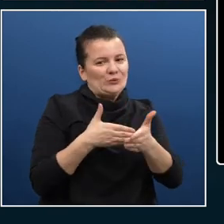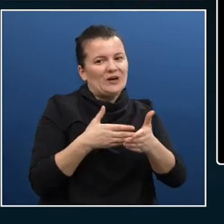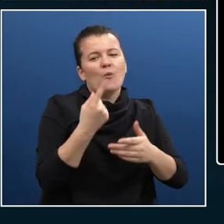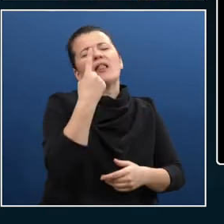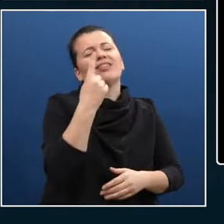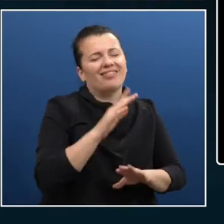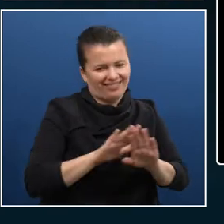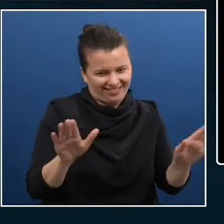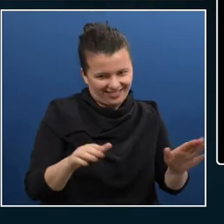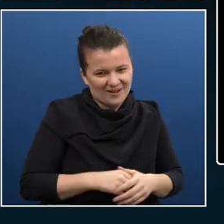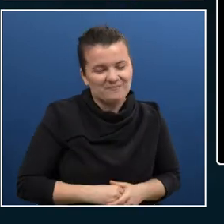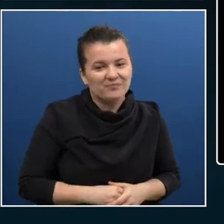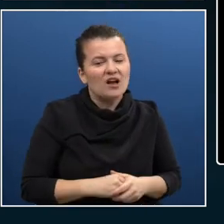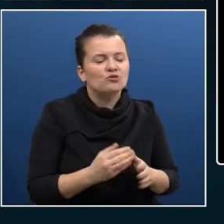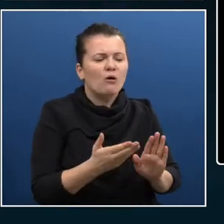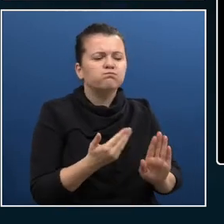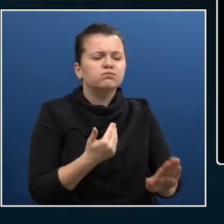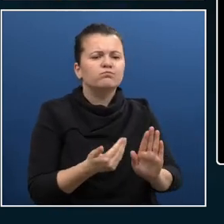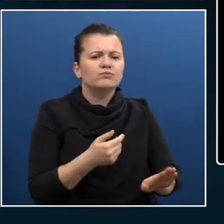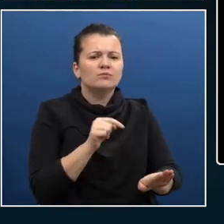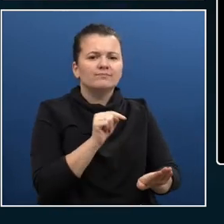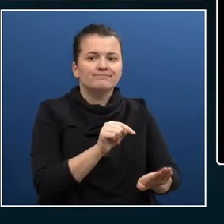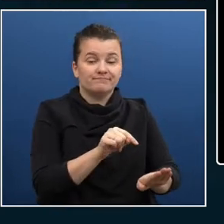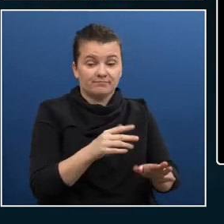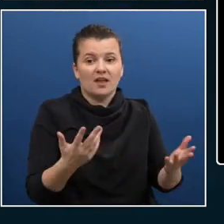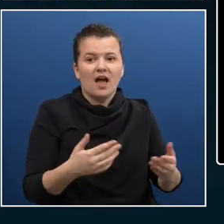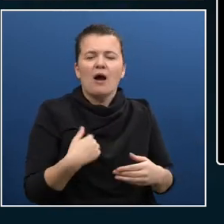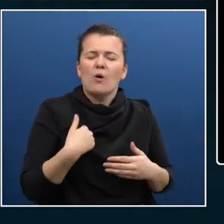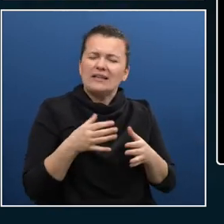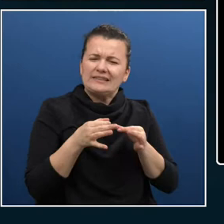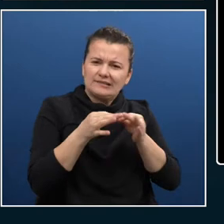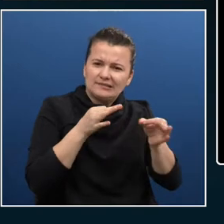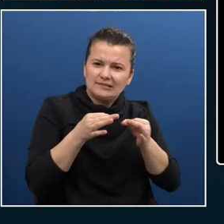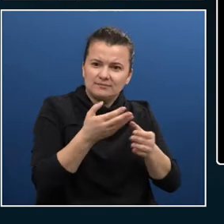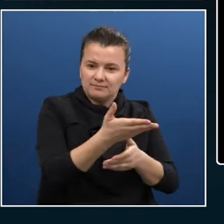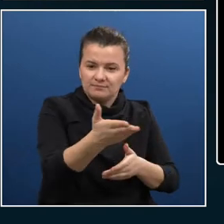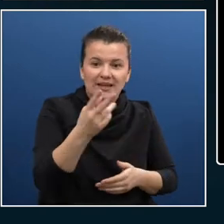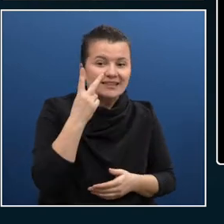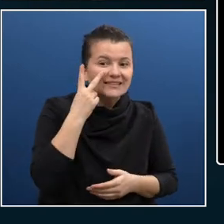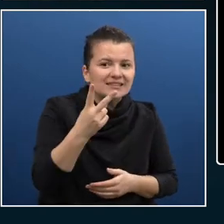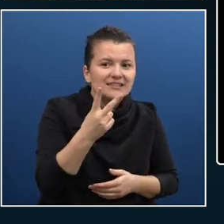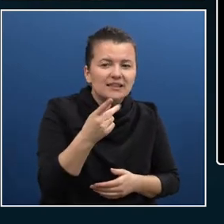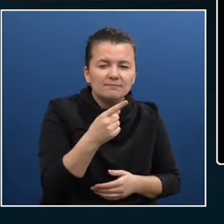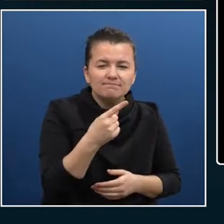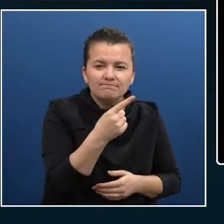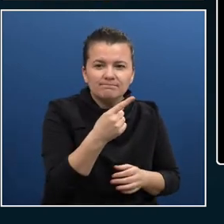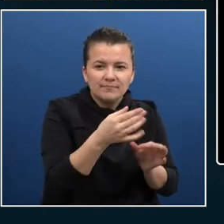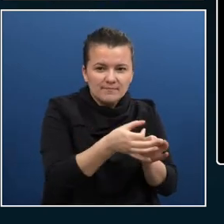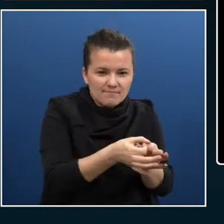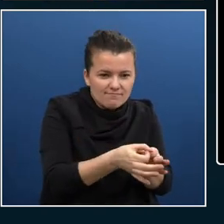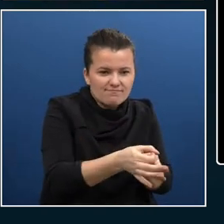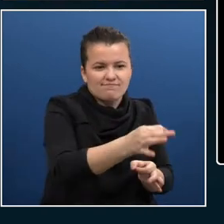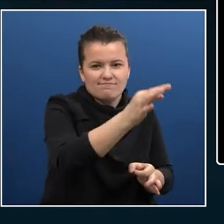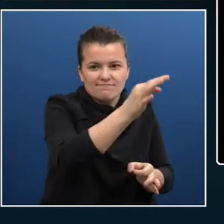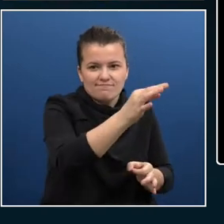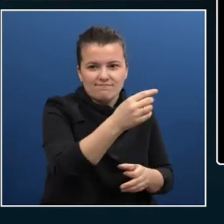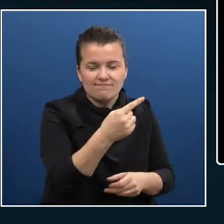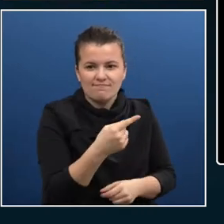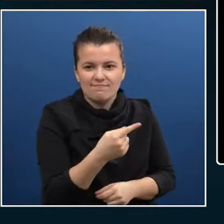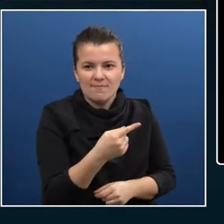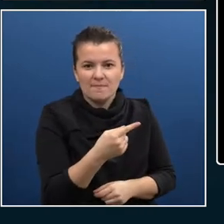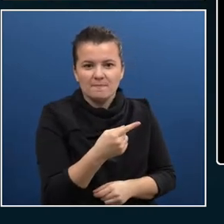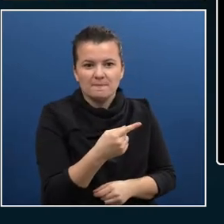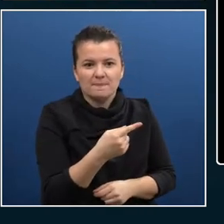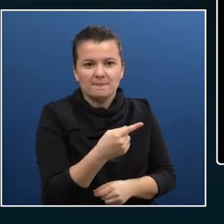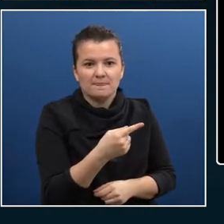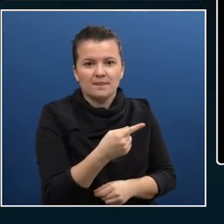say to you is because you can see there there's a bolt on. So they actually bolted them on there. And this is similar